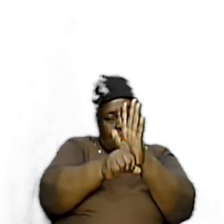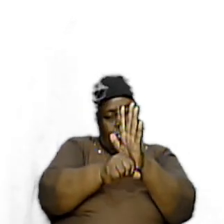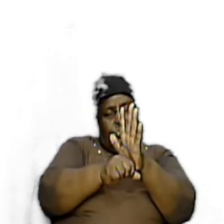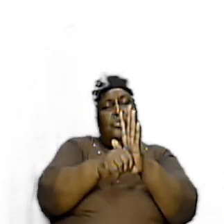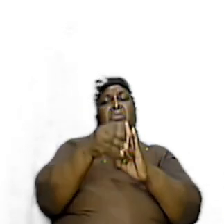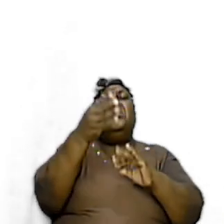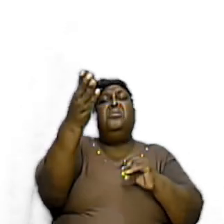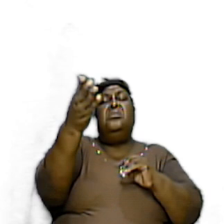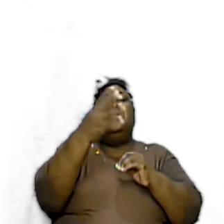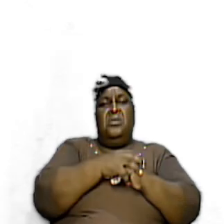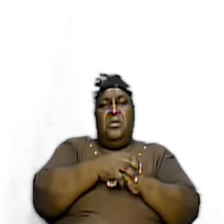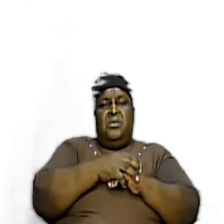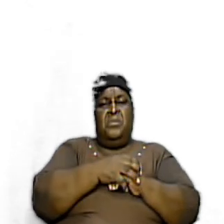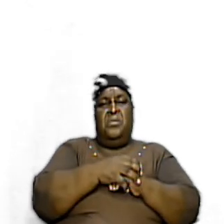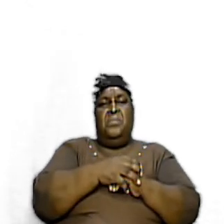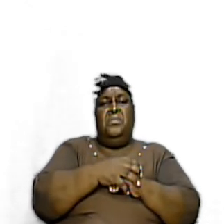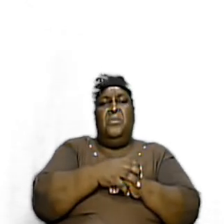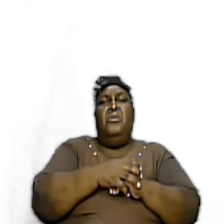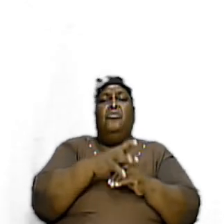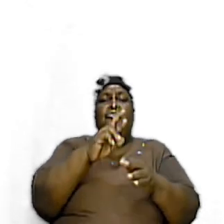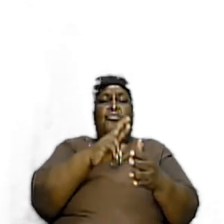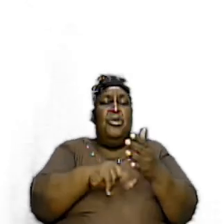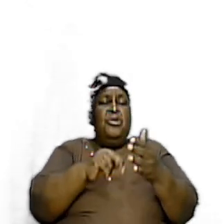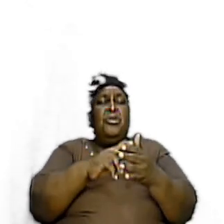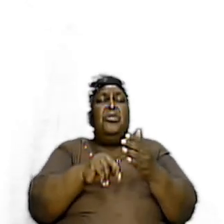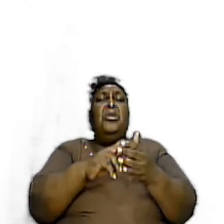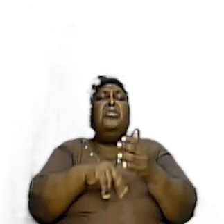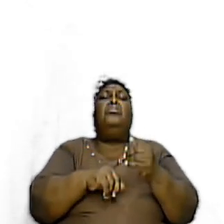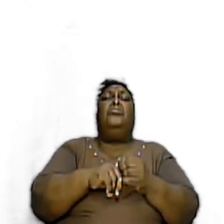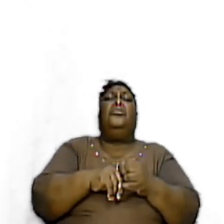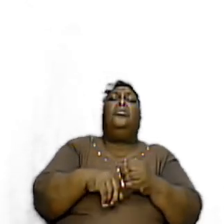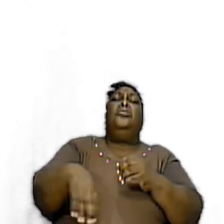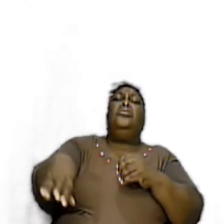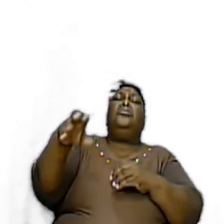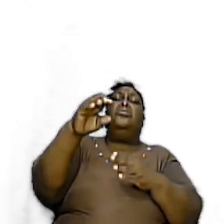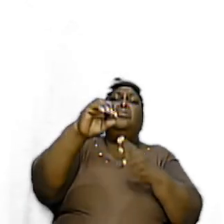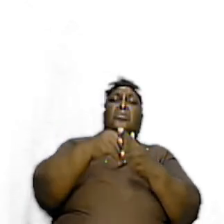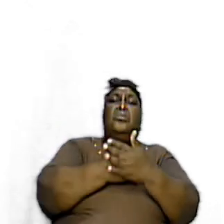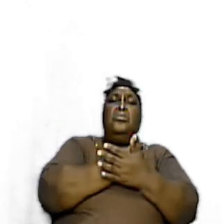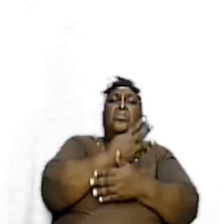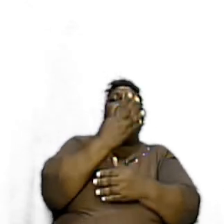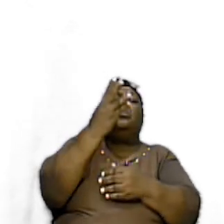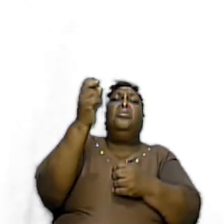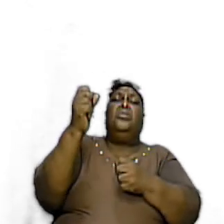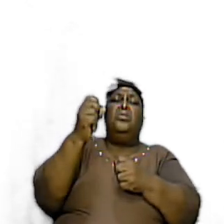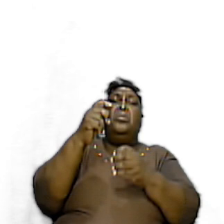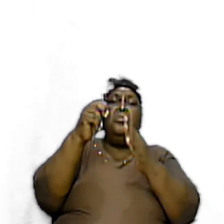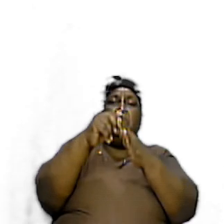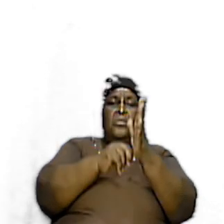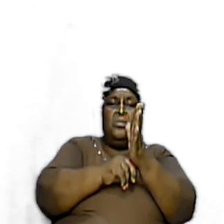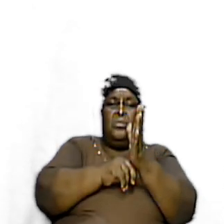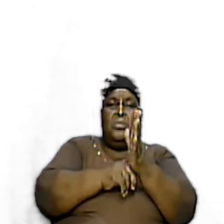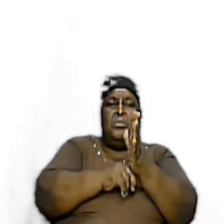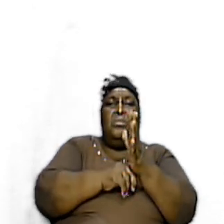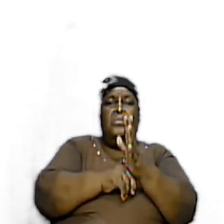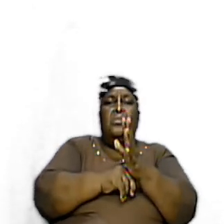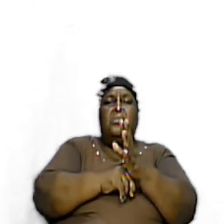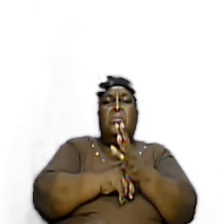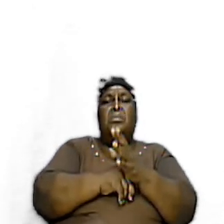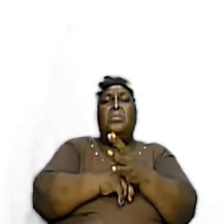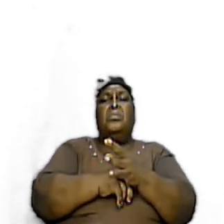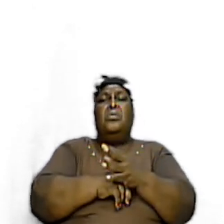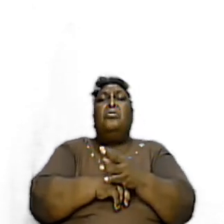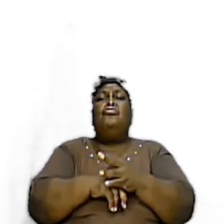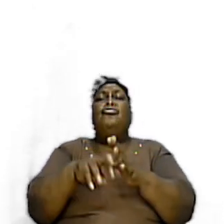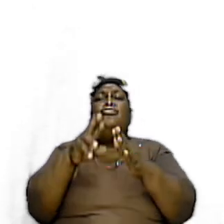17 Deuteronomy 26, 9 Read them Over in the New Testament St. John 14, verse 3 Revelation 21, 2-4